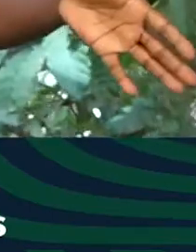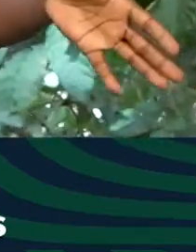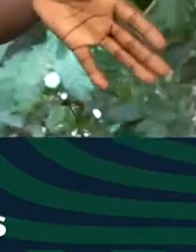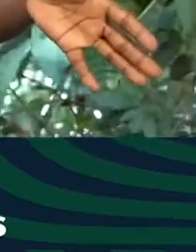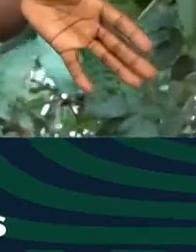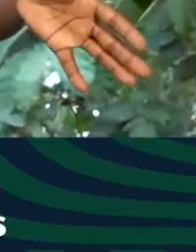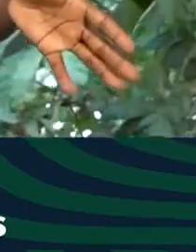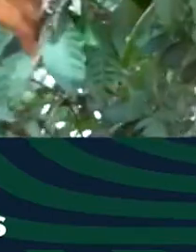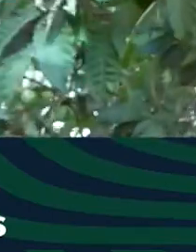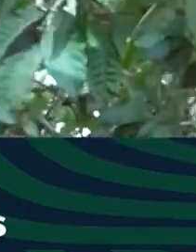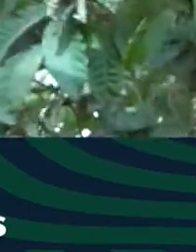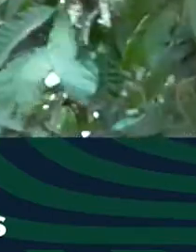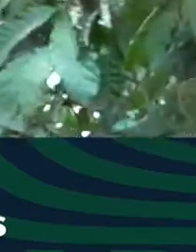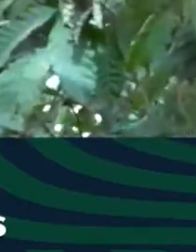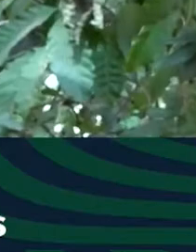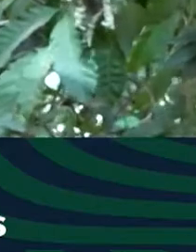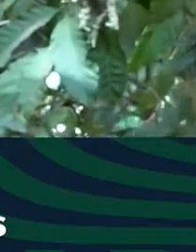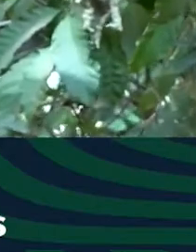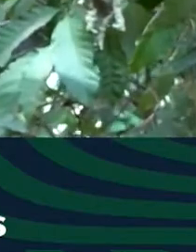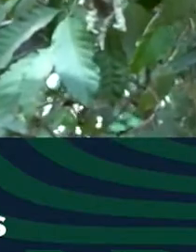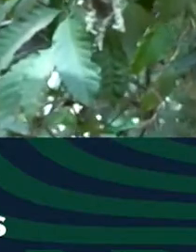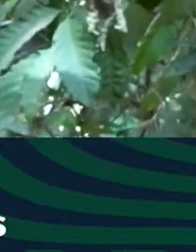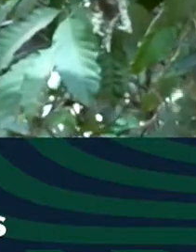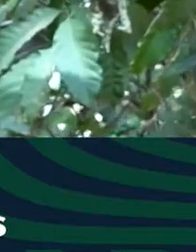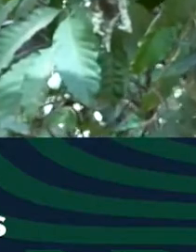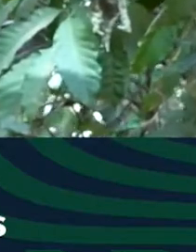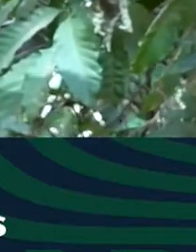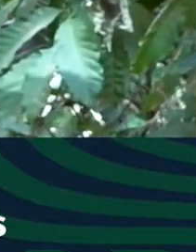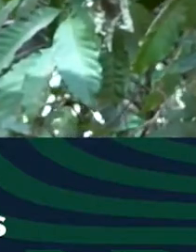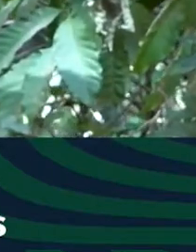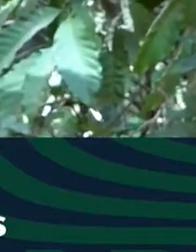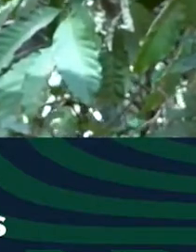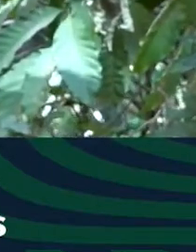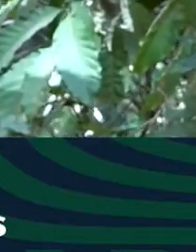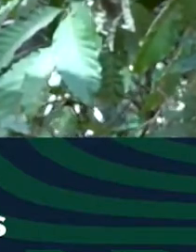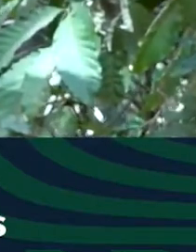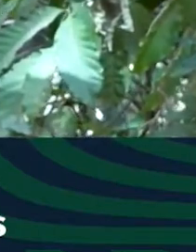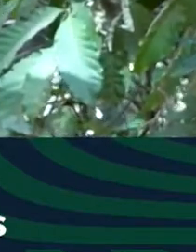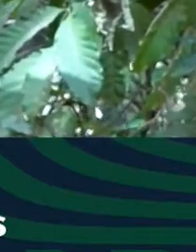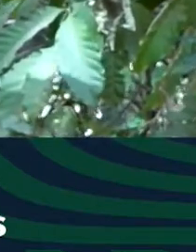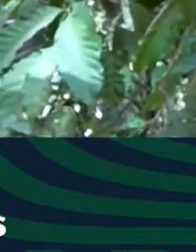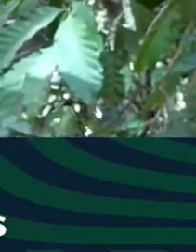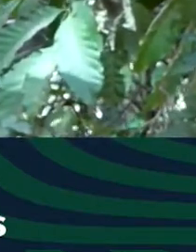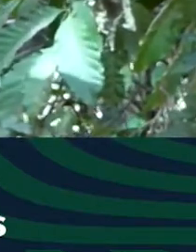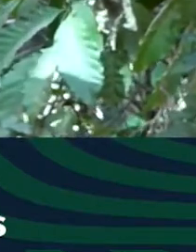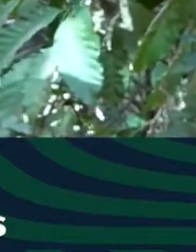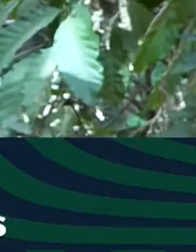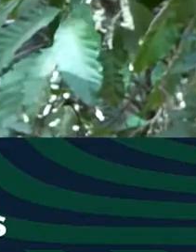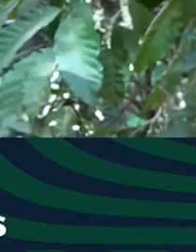is the plant of life here. So let's have this conversation, please. You can't drink the tea without talking. It's unfair.